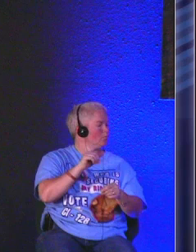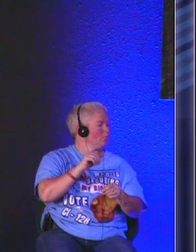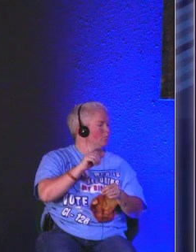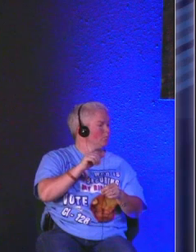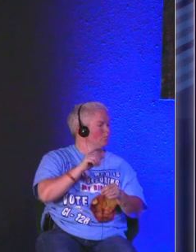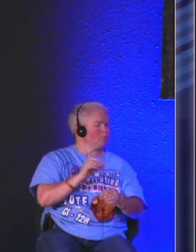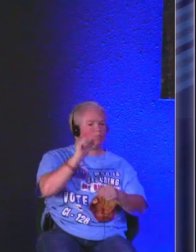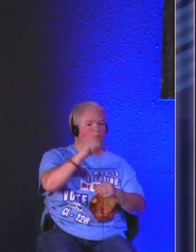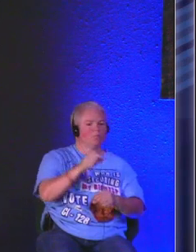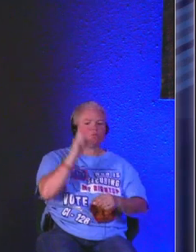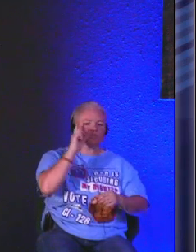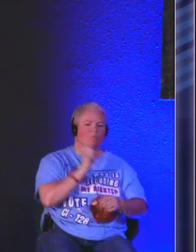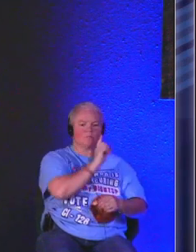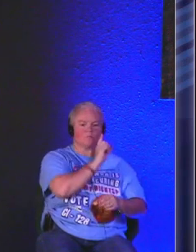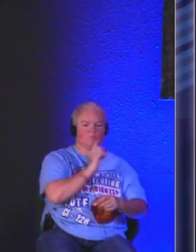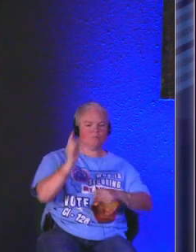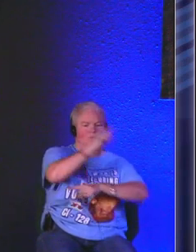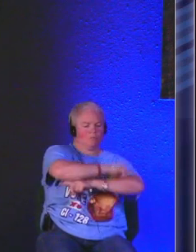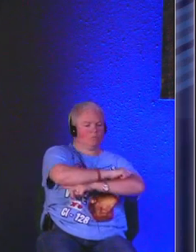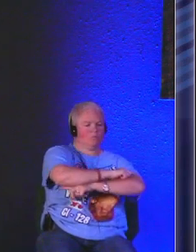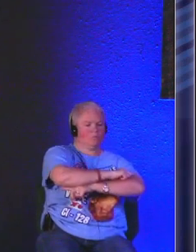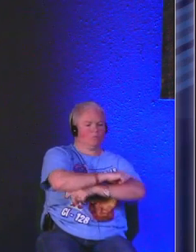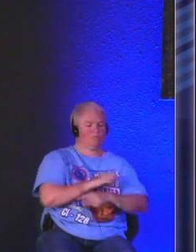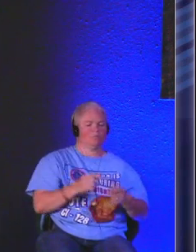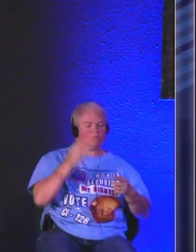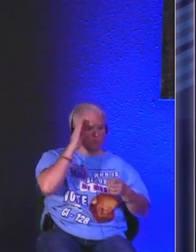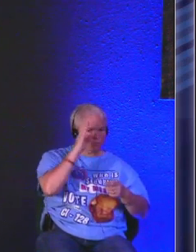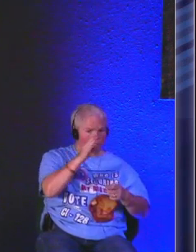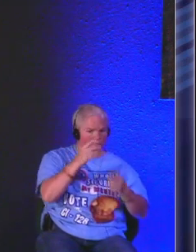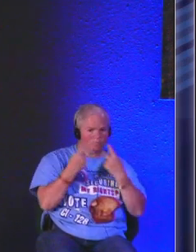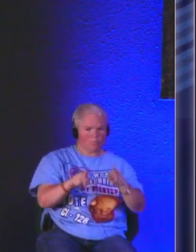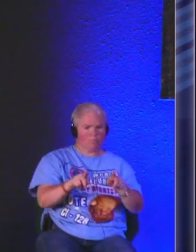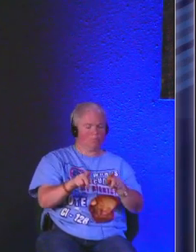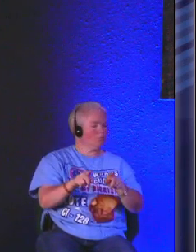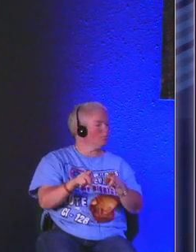every single day wouldn't you agree